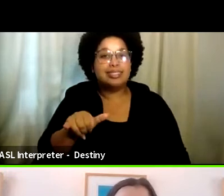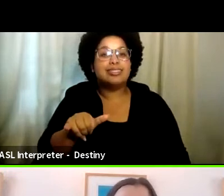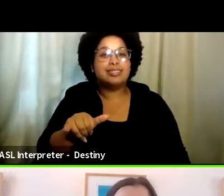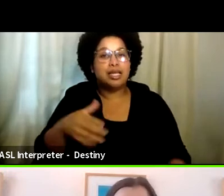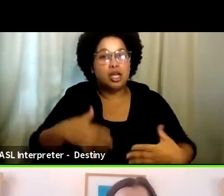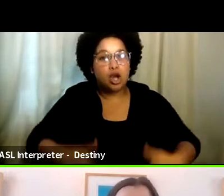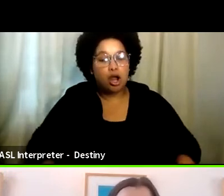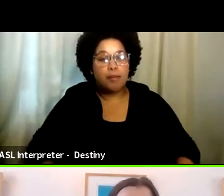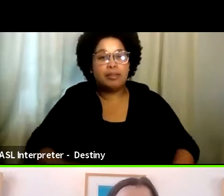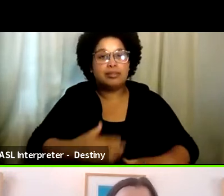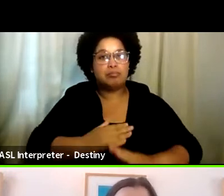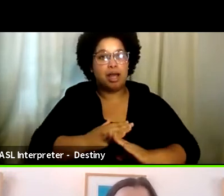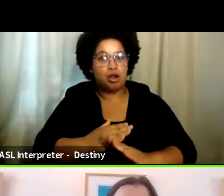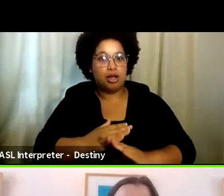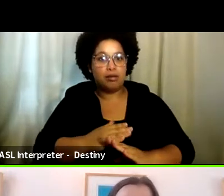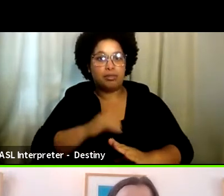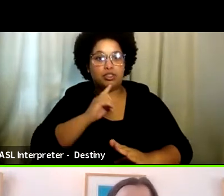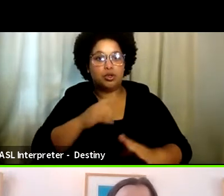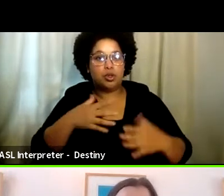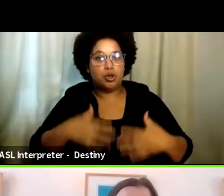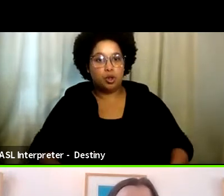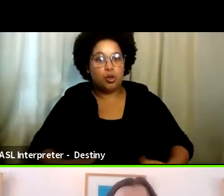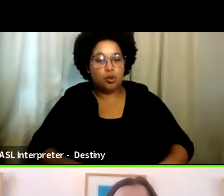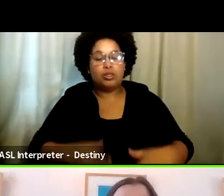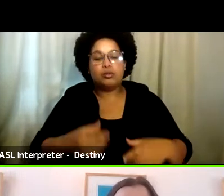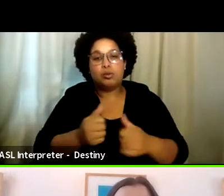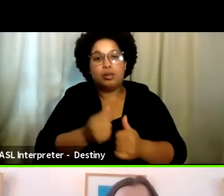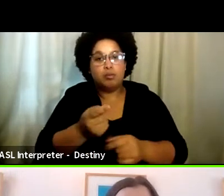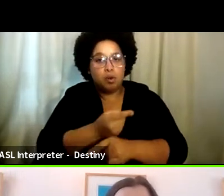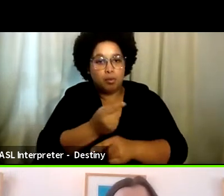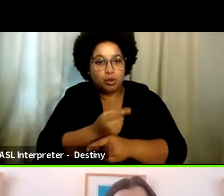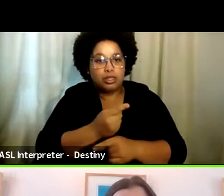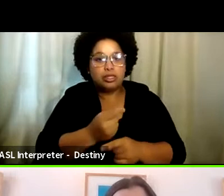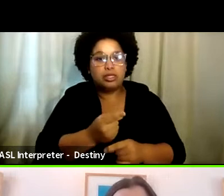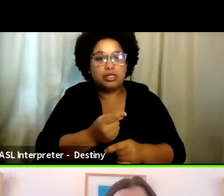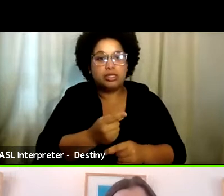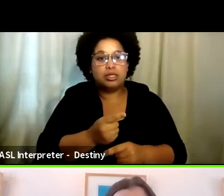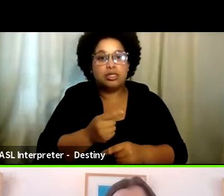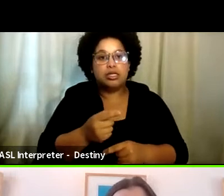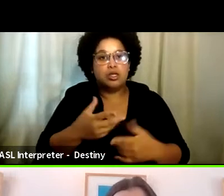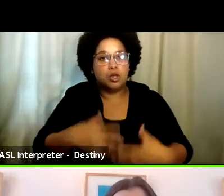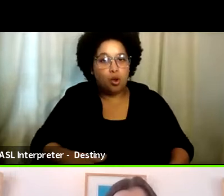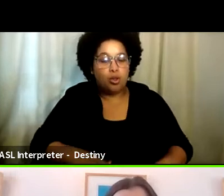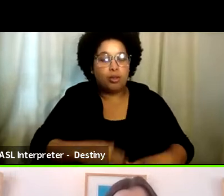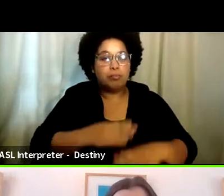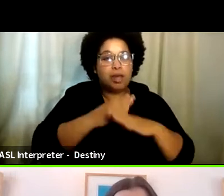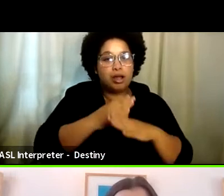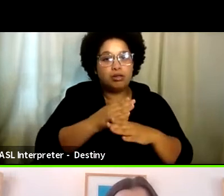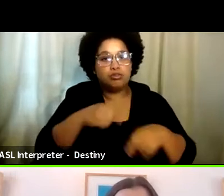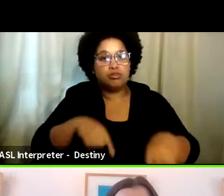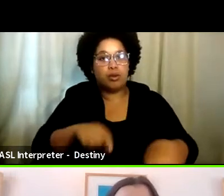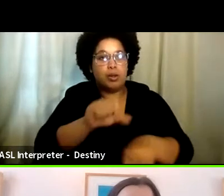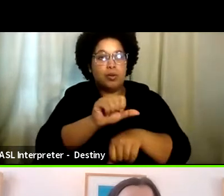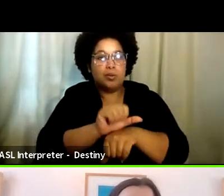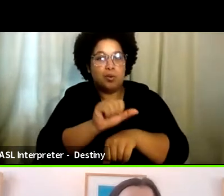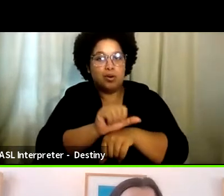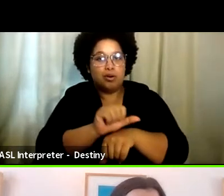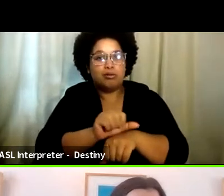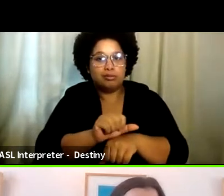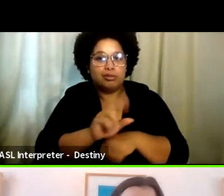and making sure that performers are outfitted with the appropriate garments and barriers whenever they're working in intimate scenes.